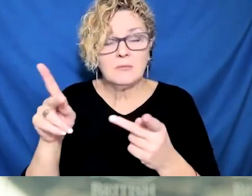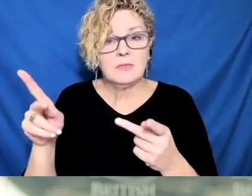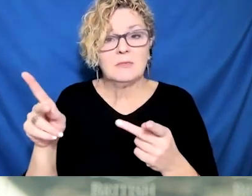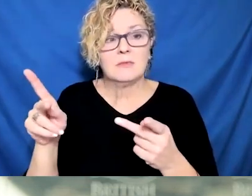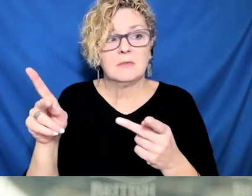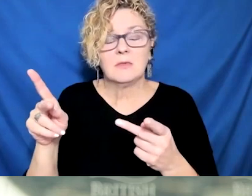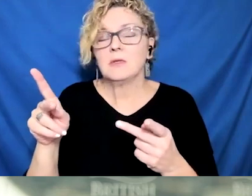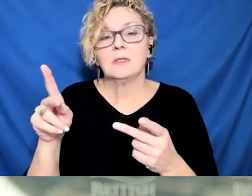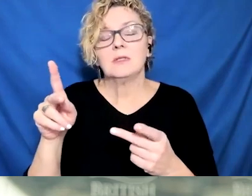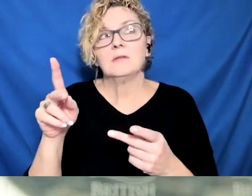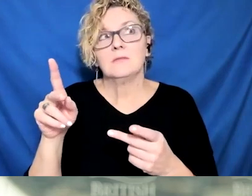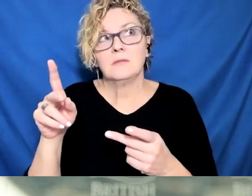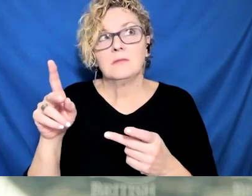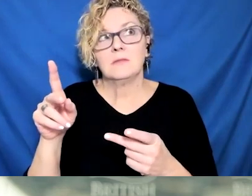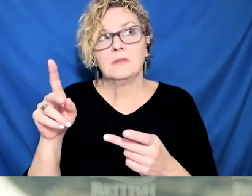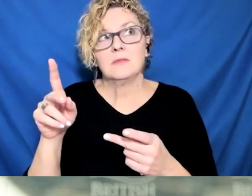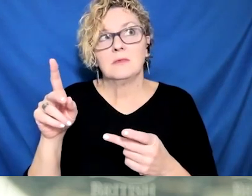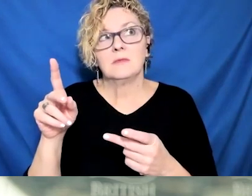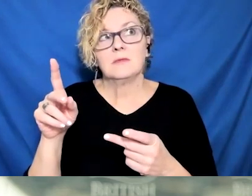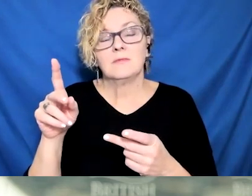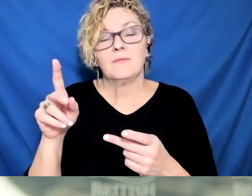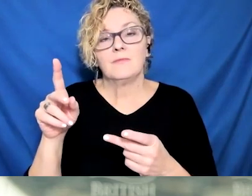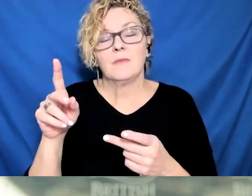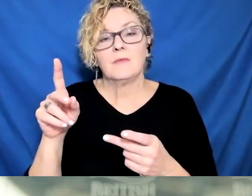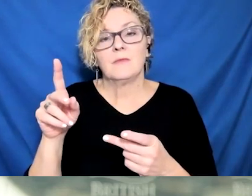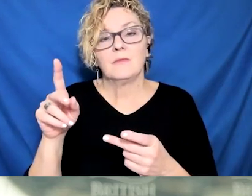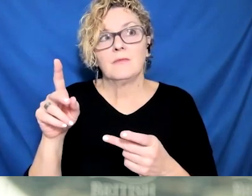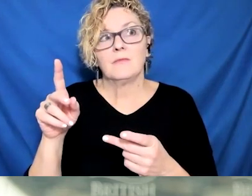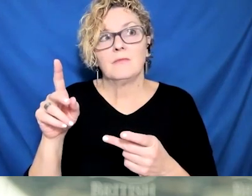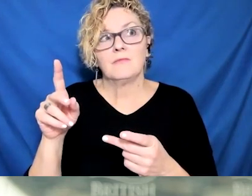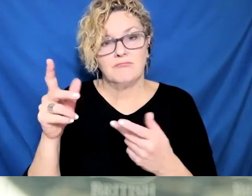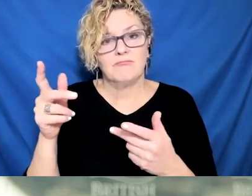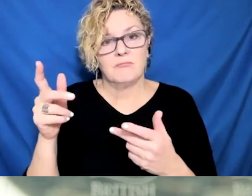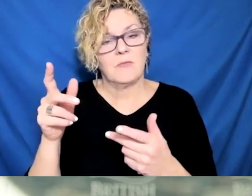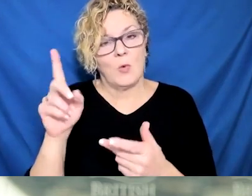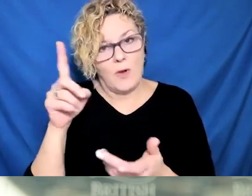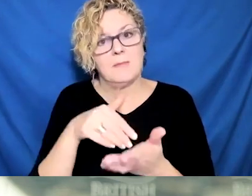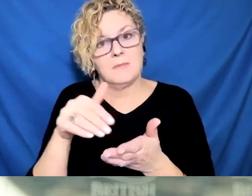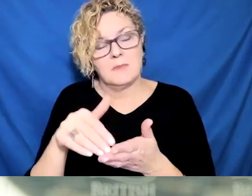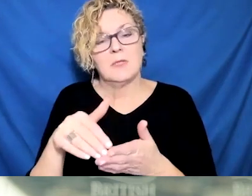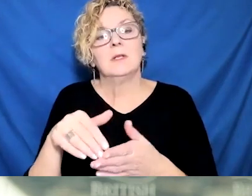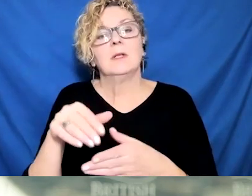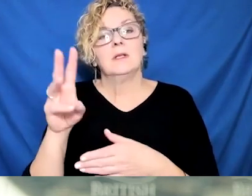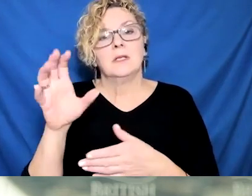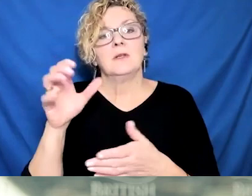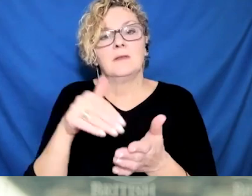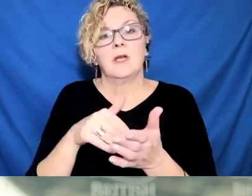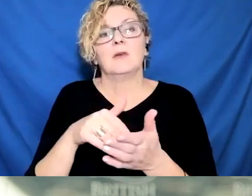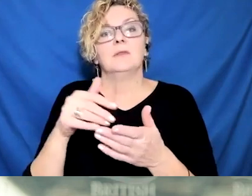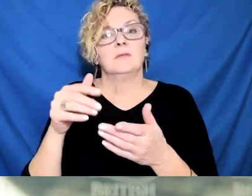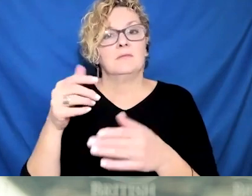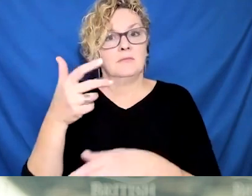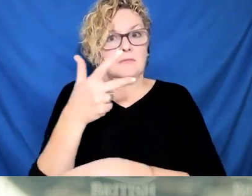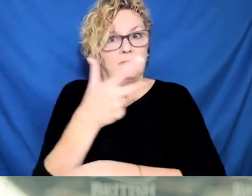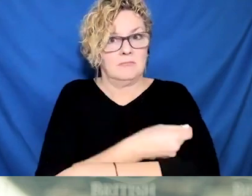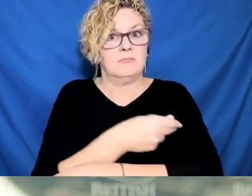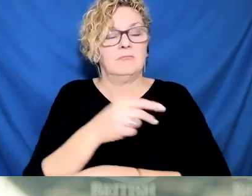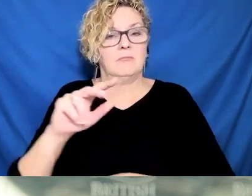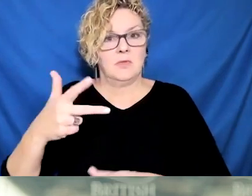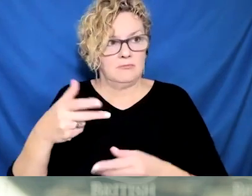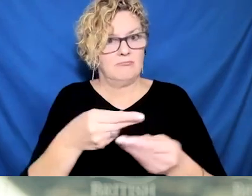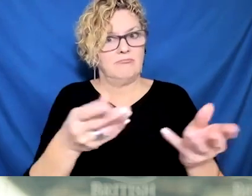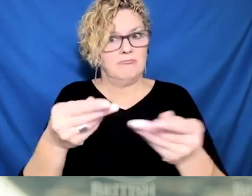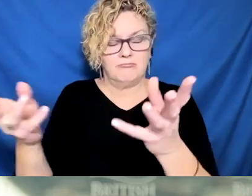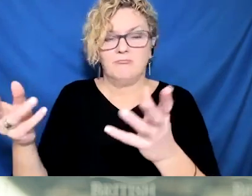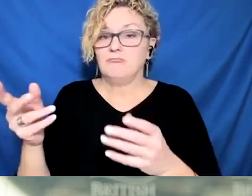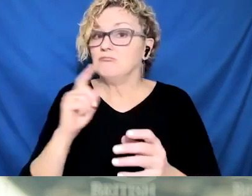Patients whose surgeries are postponed will receive a call to rebook their surgeries. Patients whose surgeries are postponed will get their surgeries.